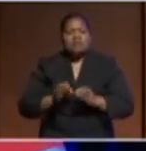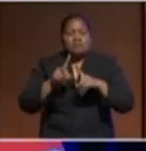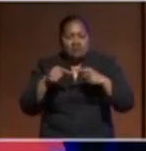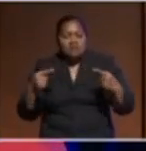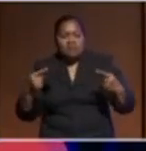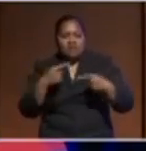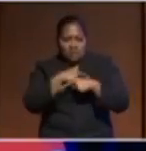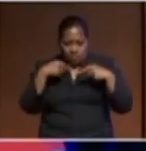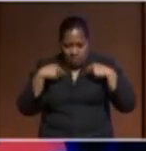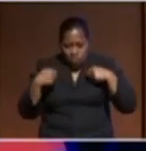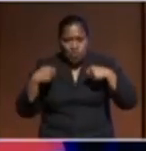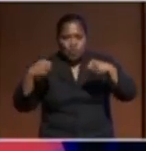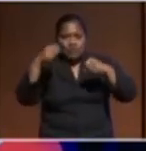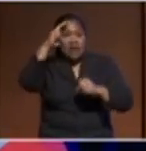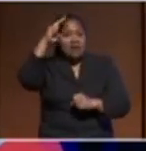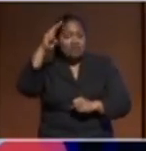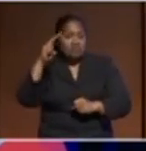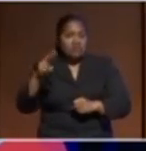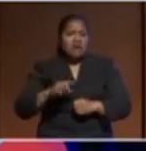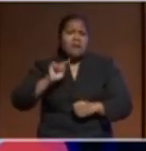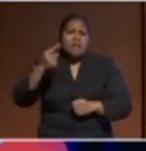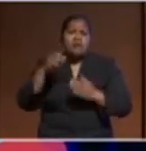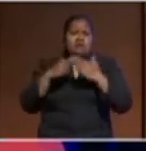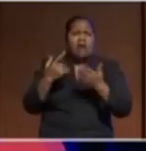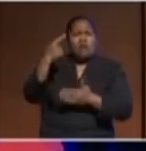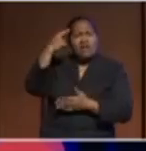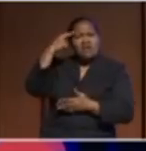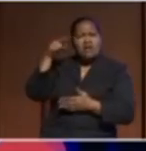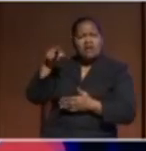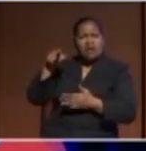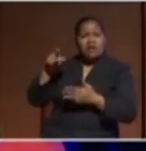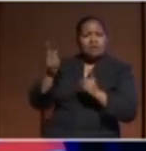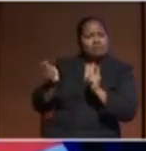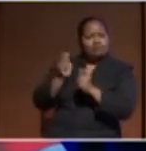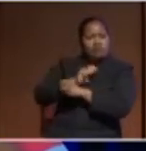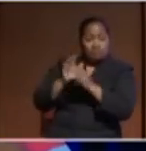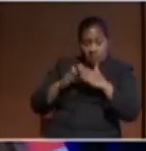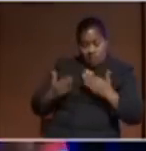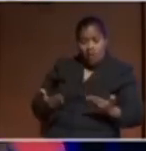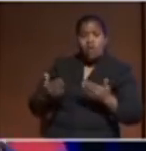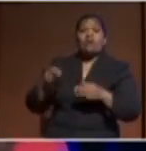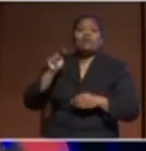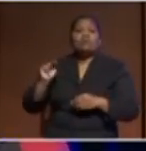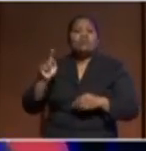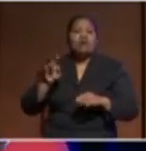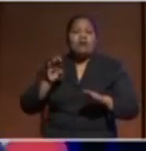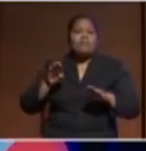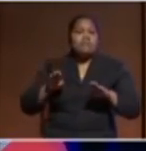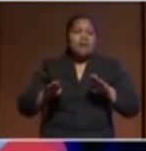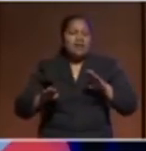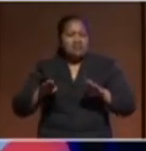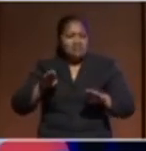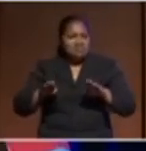know it's a natural thing. But I think the context has changed and we've come to a stage that we need to now balance out those